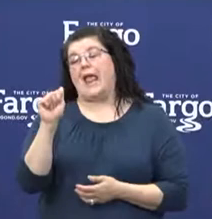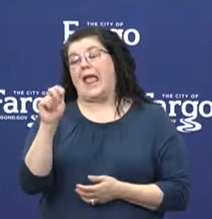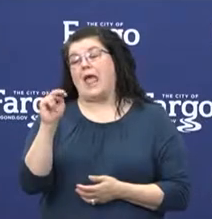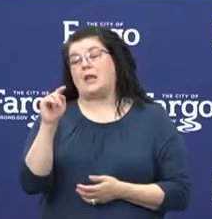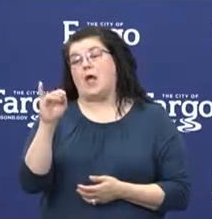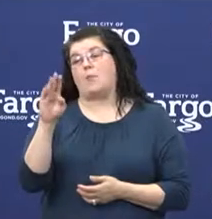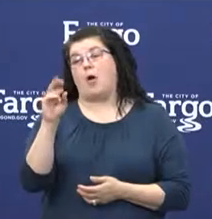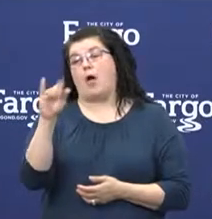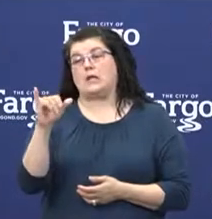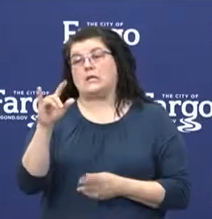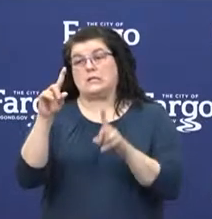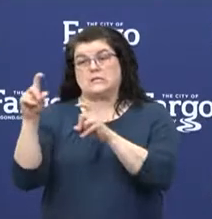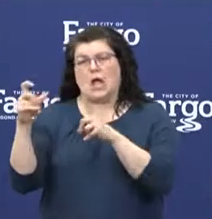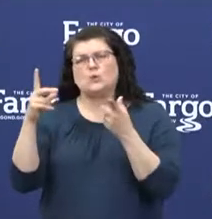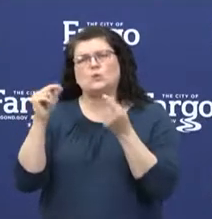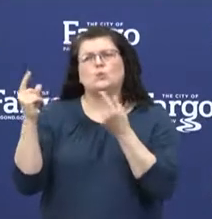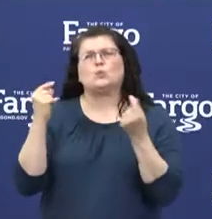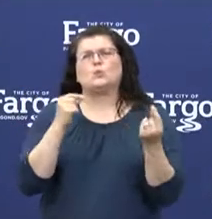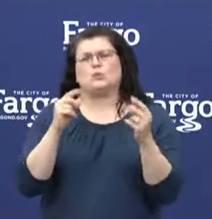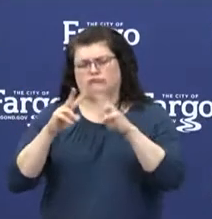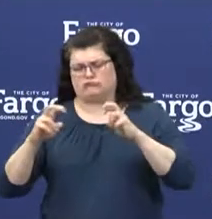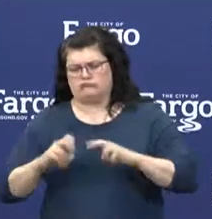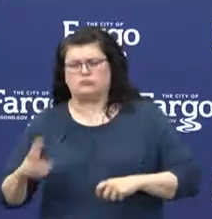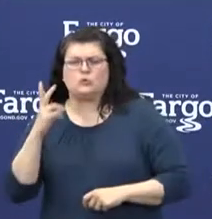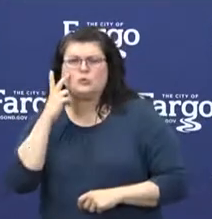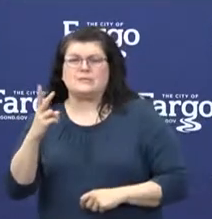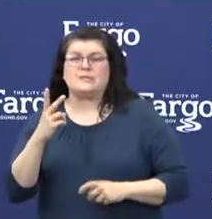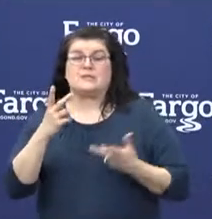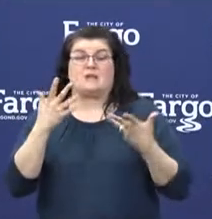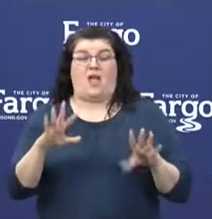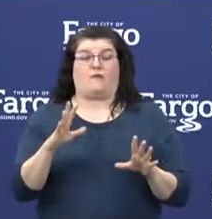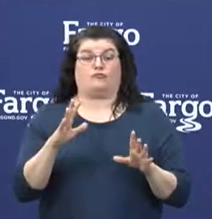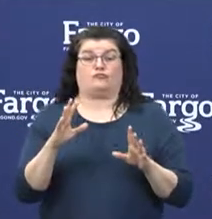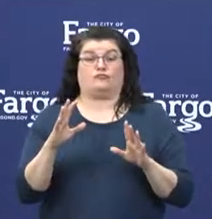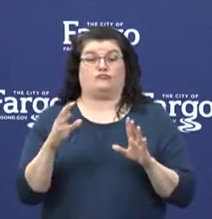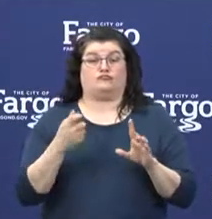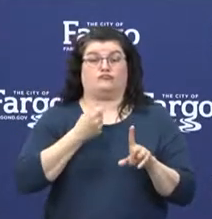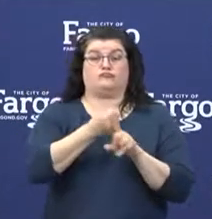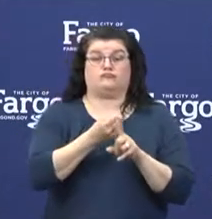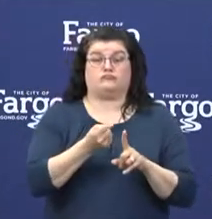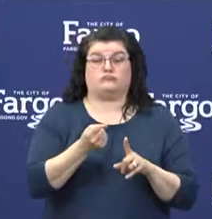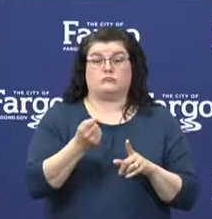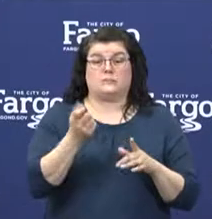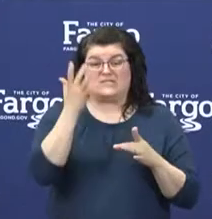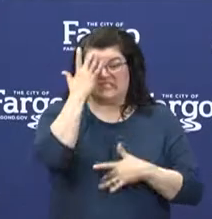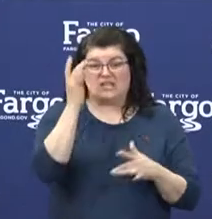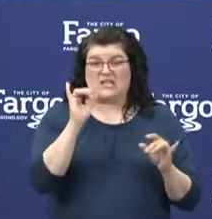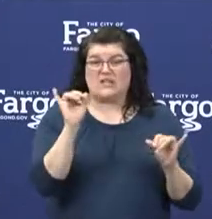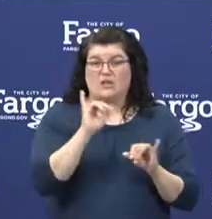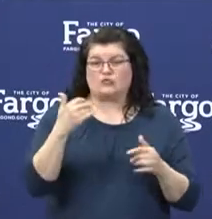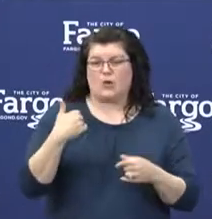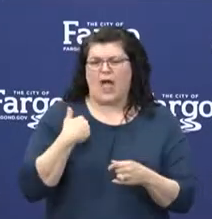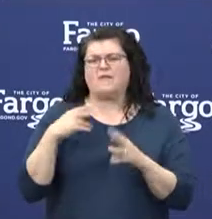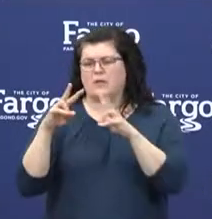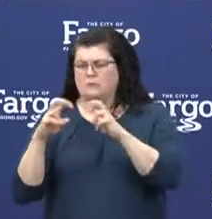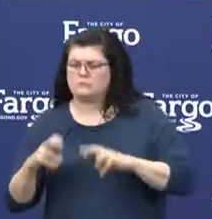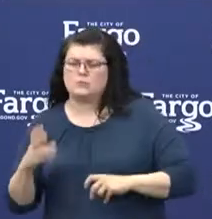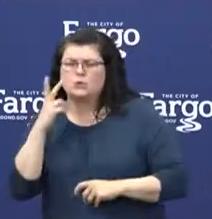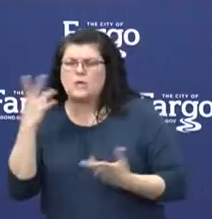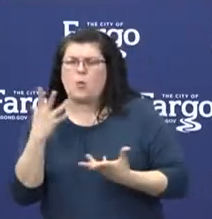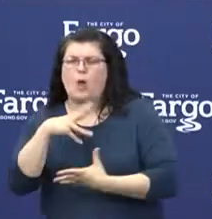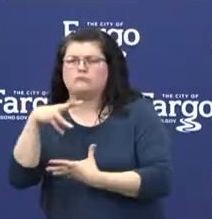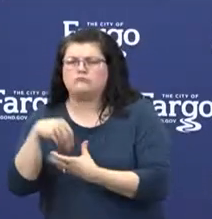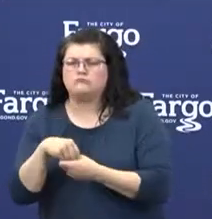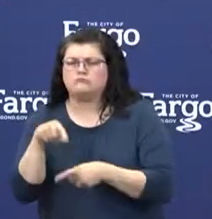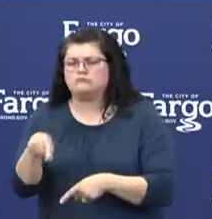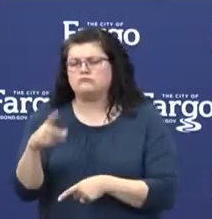look for antibodies that a person will develop after they've had a recent infection. Just want to send out some precautions. There's a lot of hype around